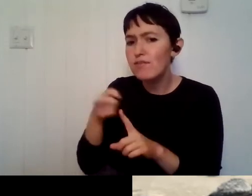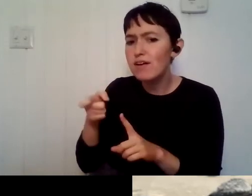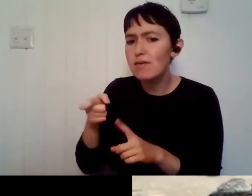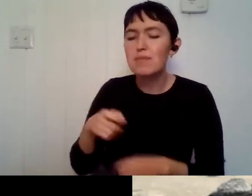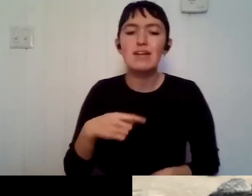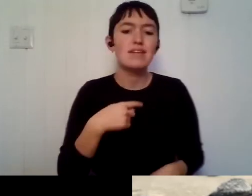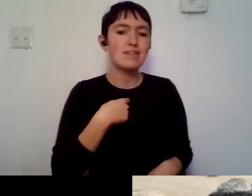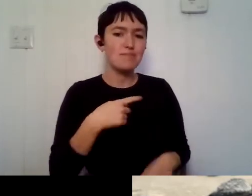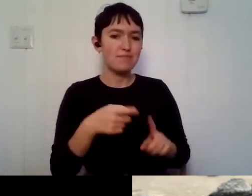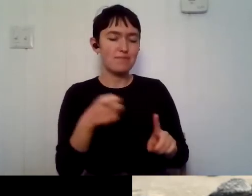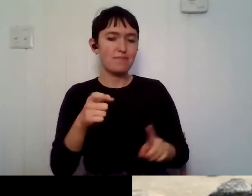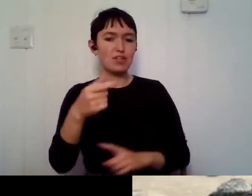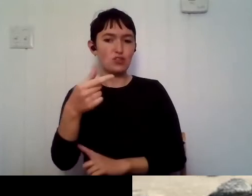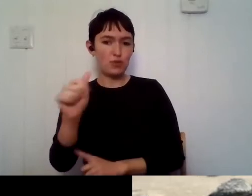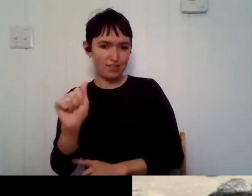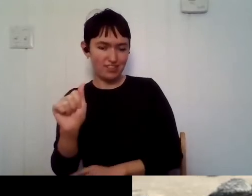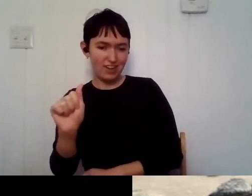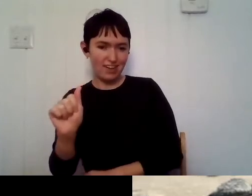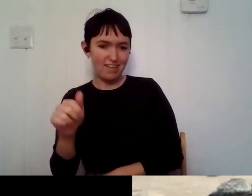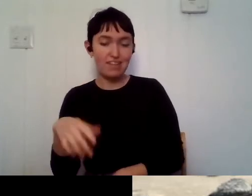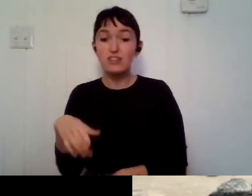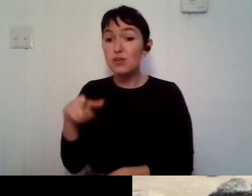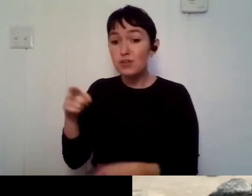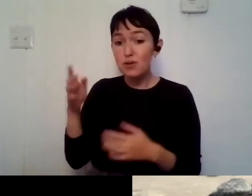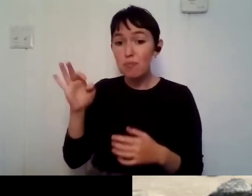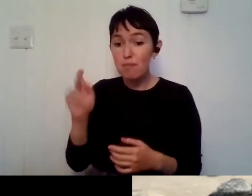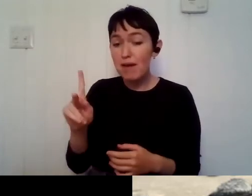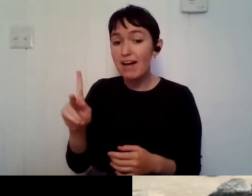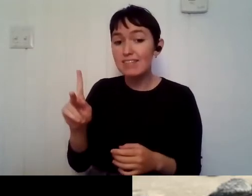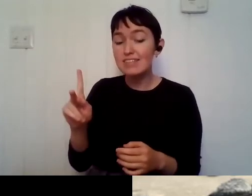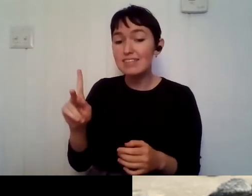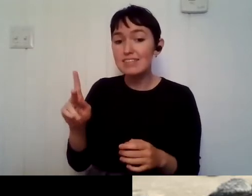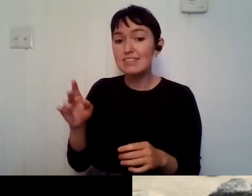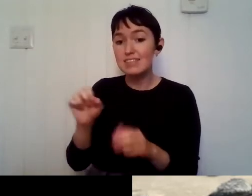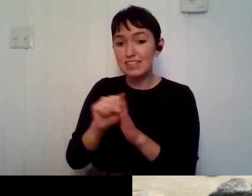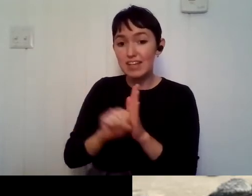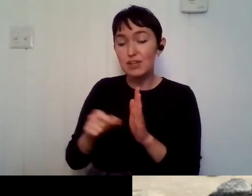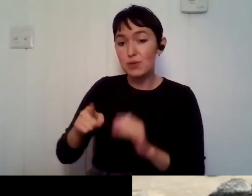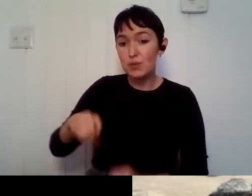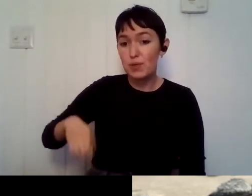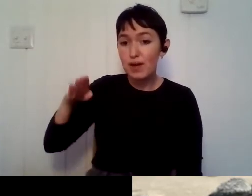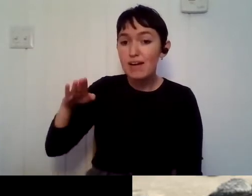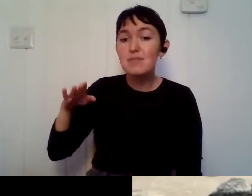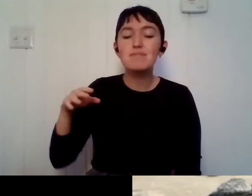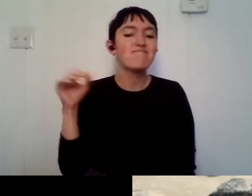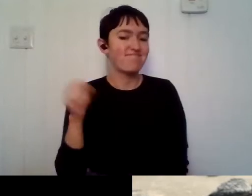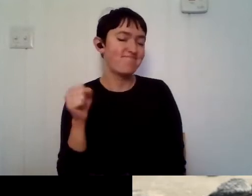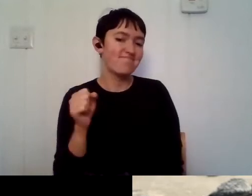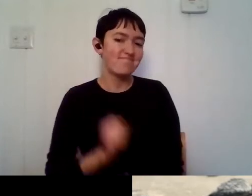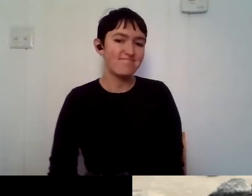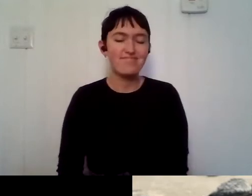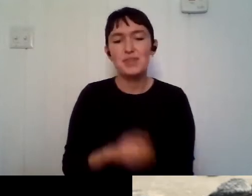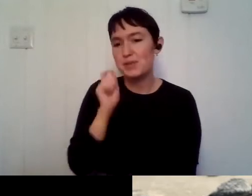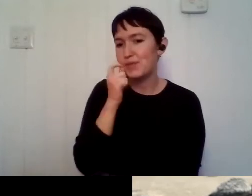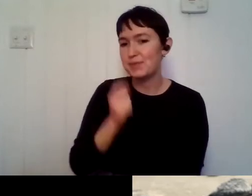Georgia, Georgia. you're back in the state that you grew up in. That's what I am. Yes. Very cool. Um, okay. So